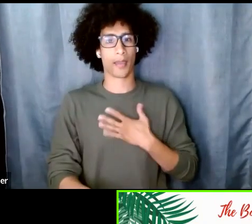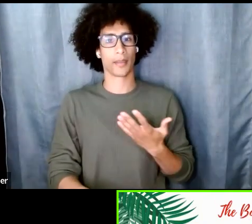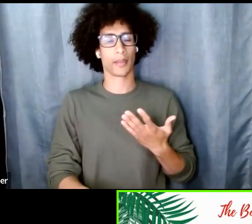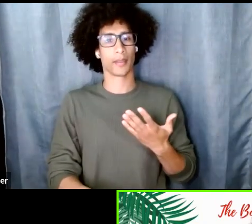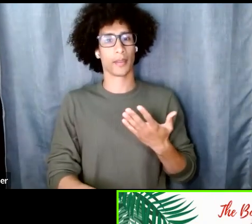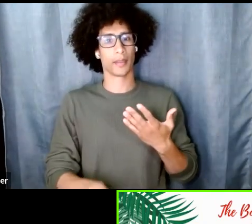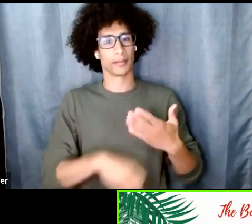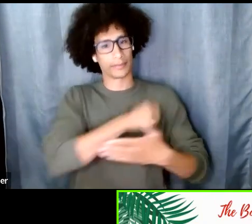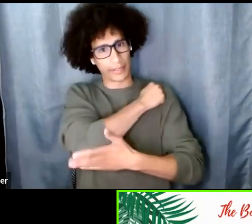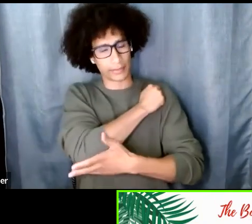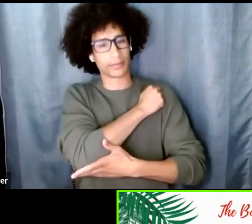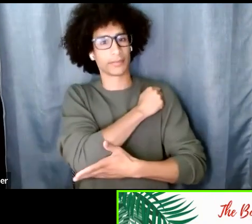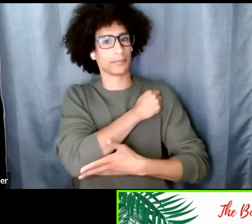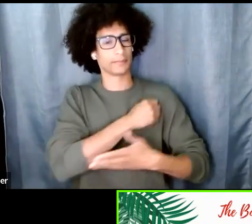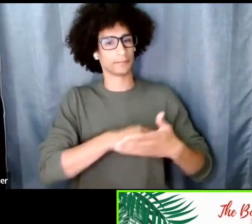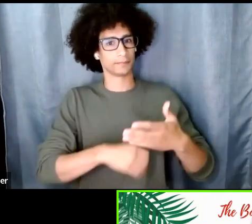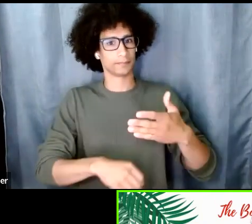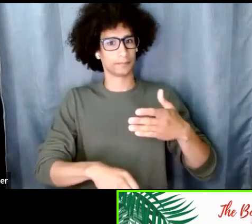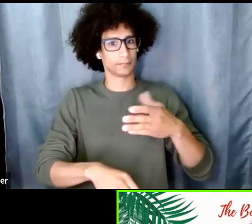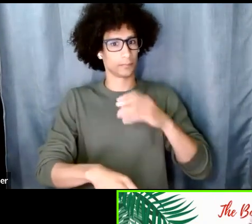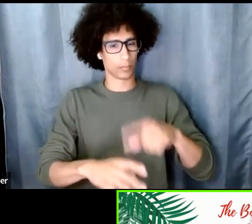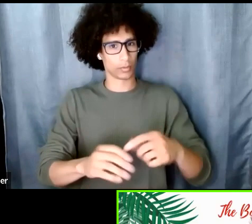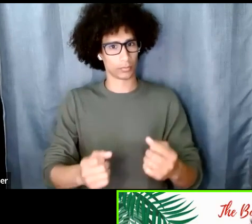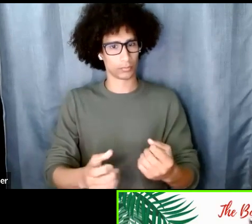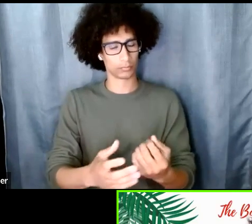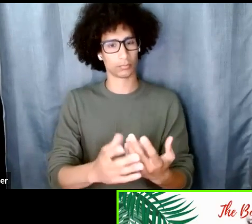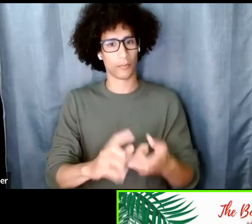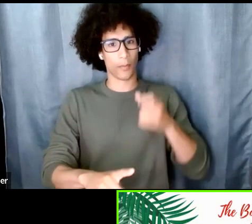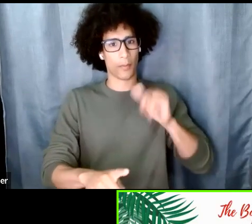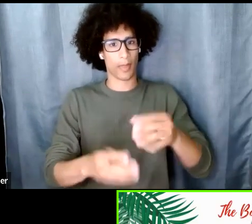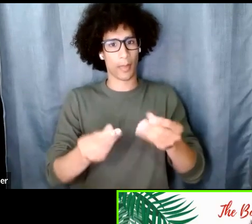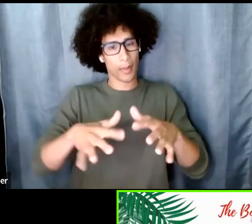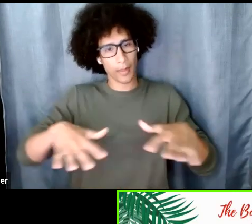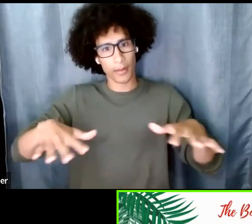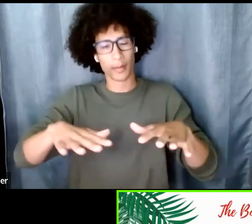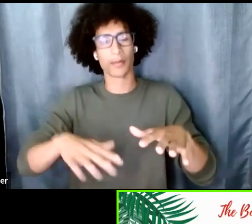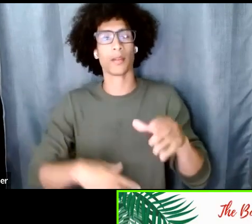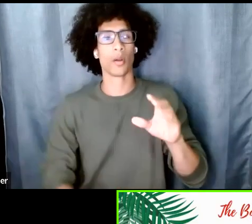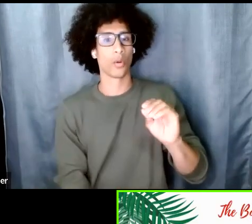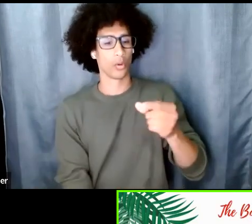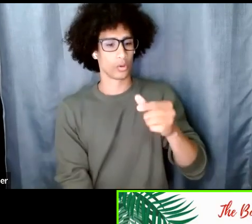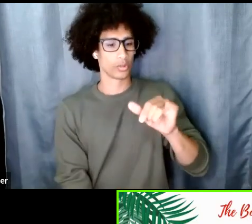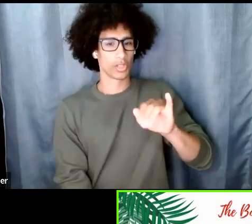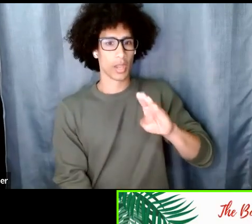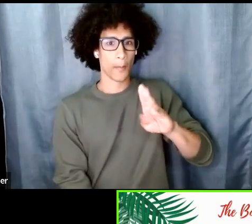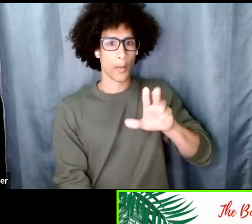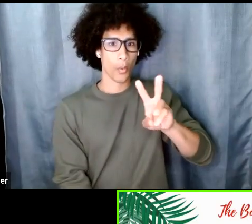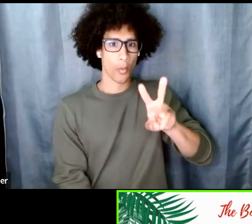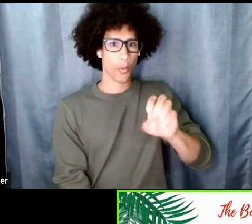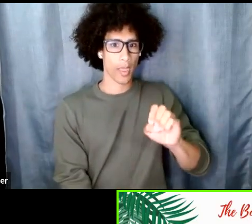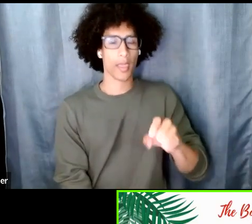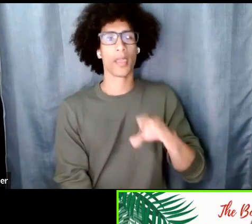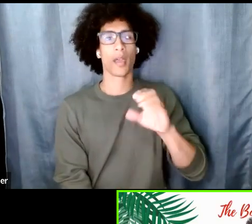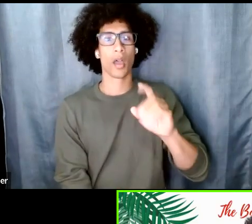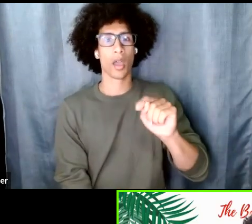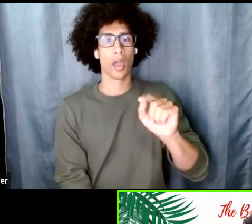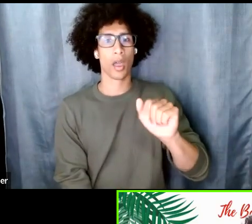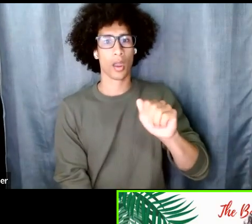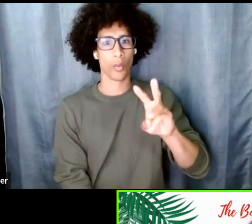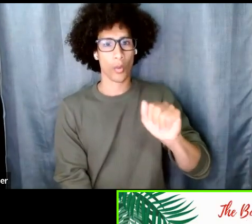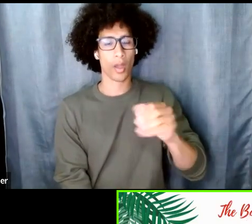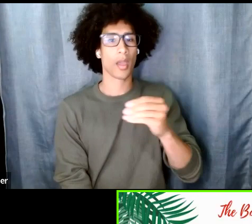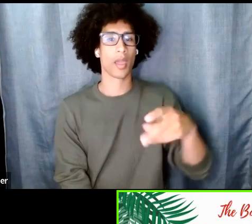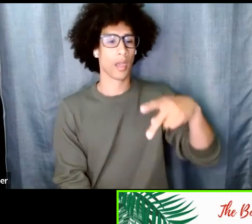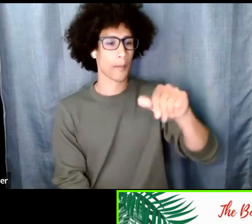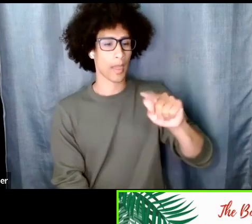stolen um those are the land of the three fires the ojibwe the um ottawa and potawatomi also